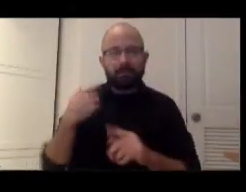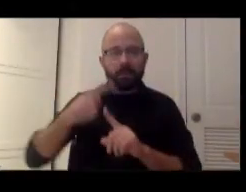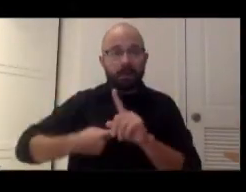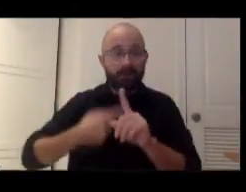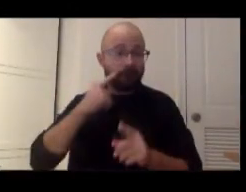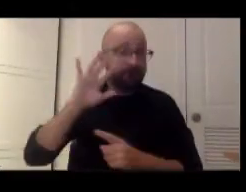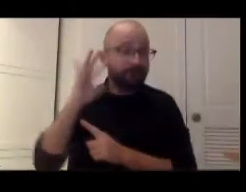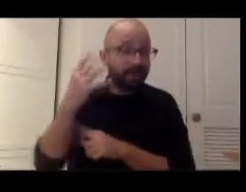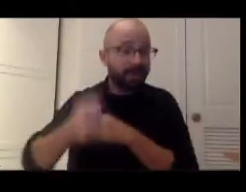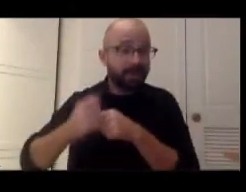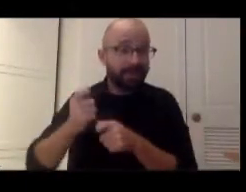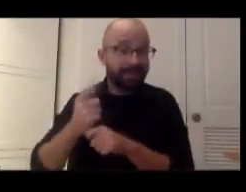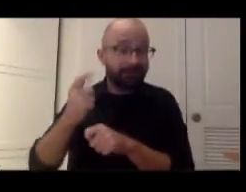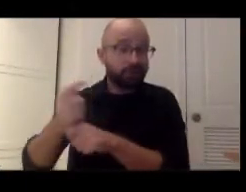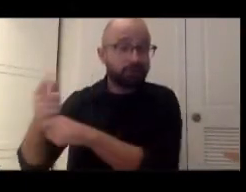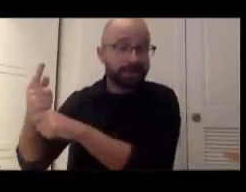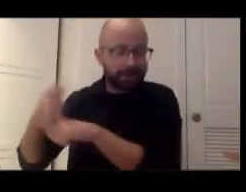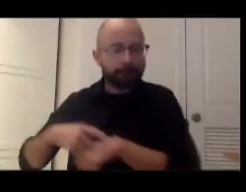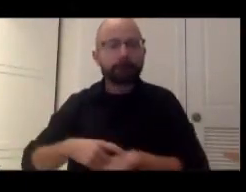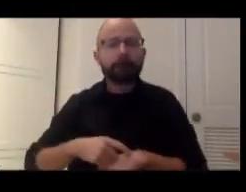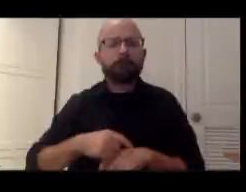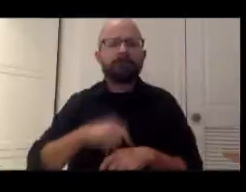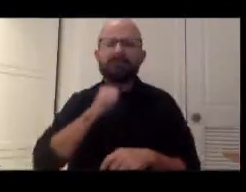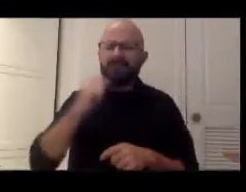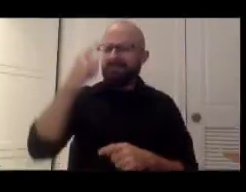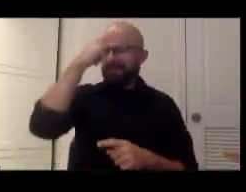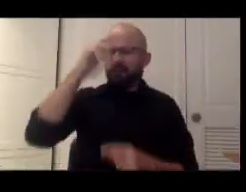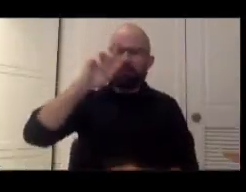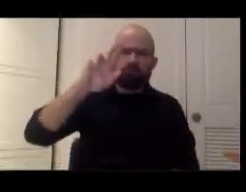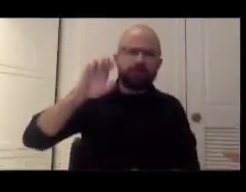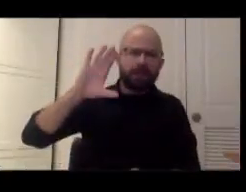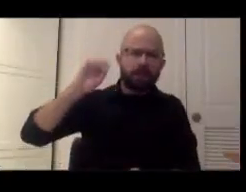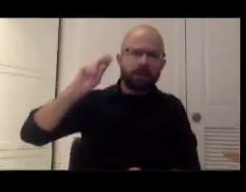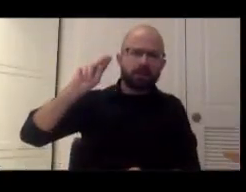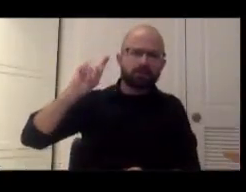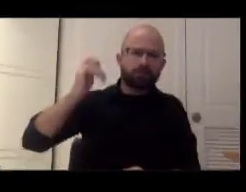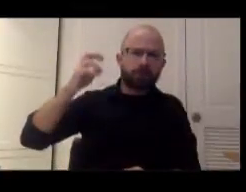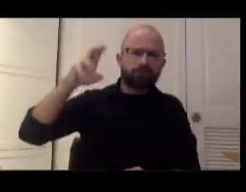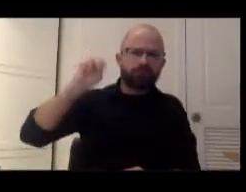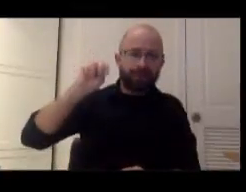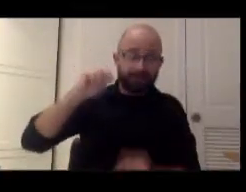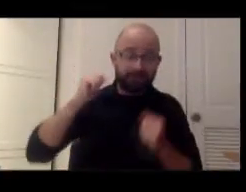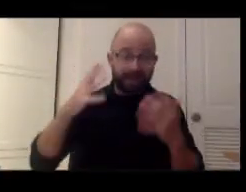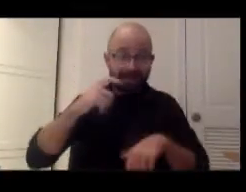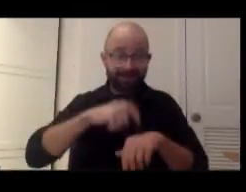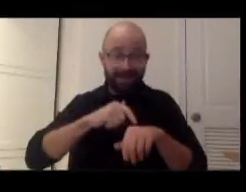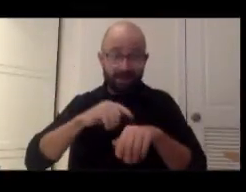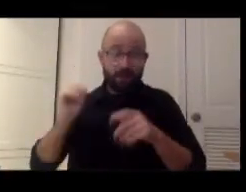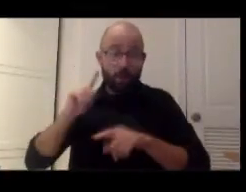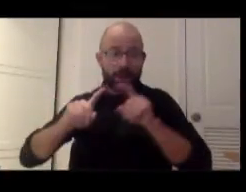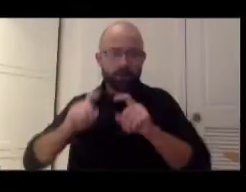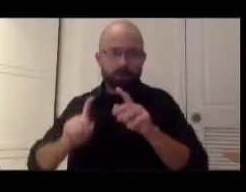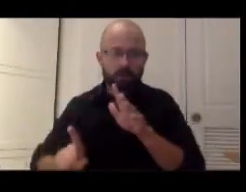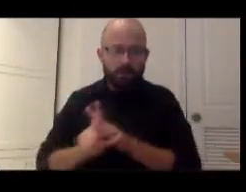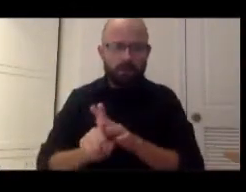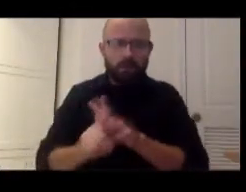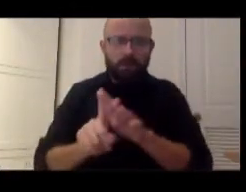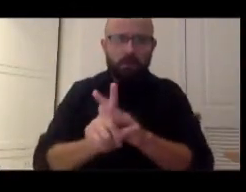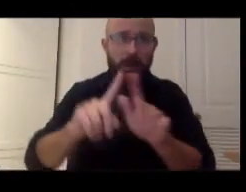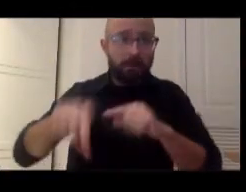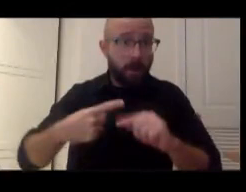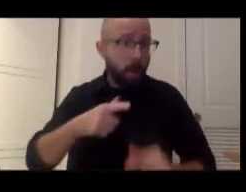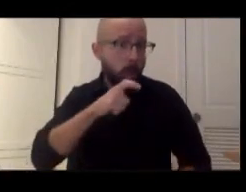is it thinks about not just reconstruction and time when a lot of these questions are coming to the fore about who can vote,